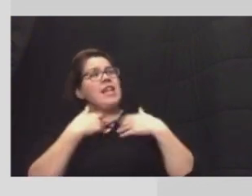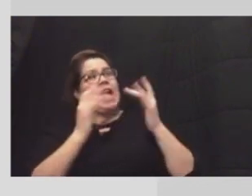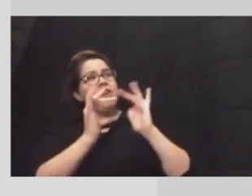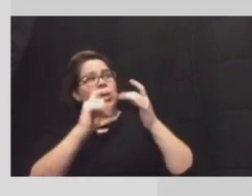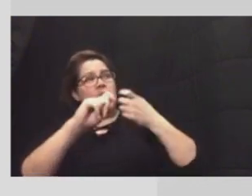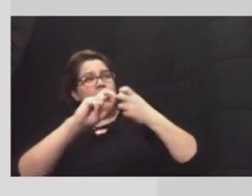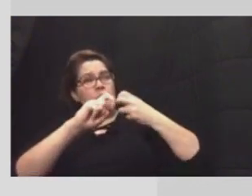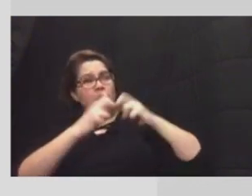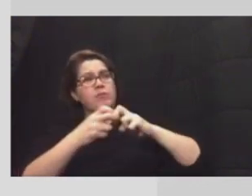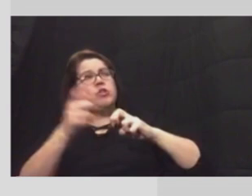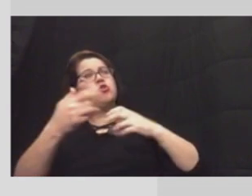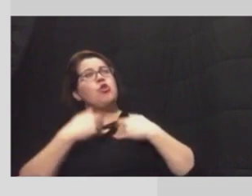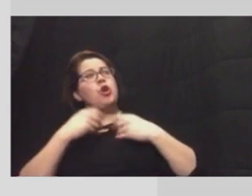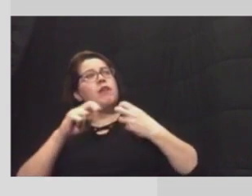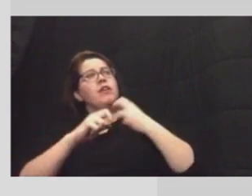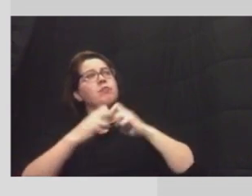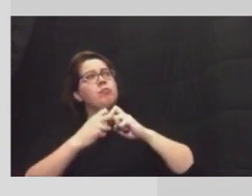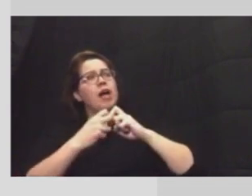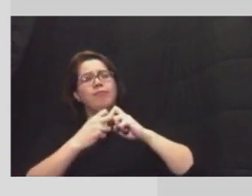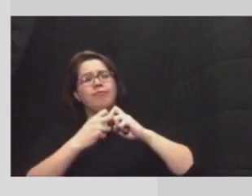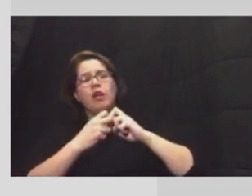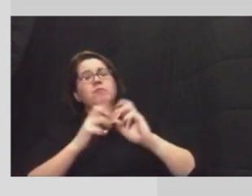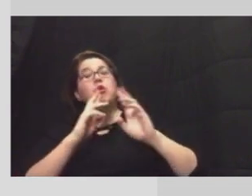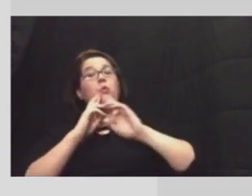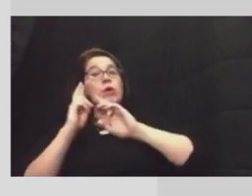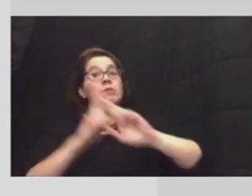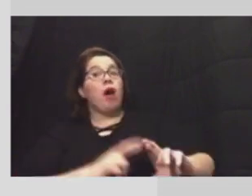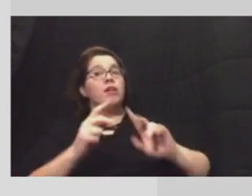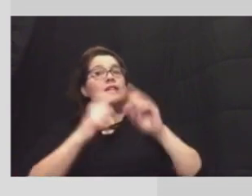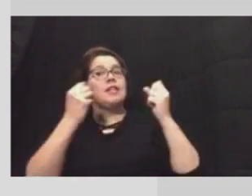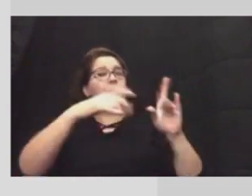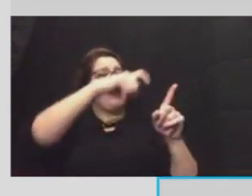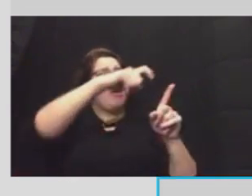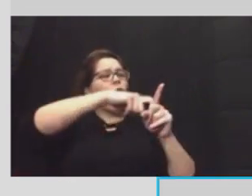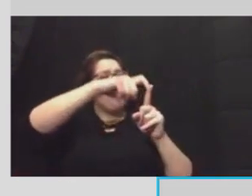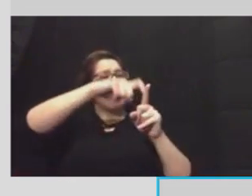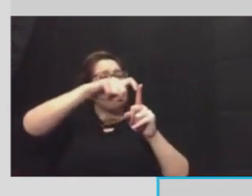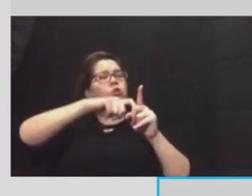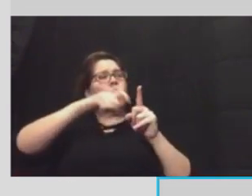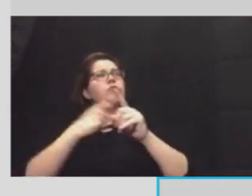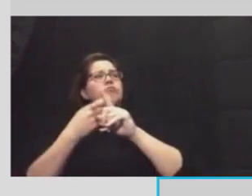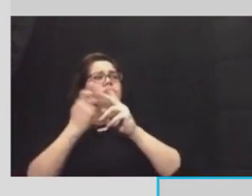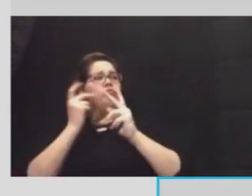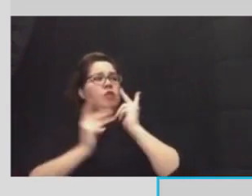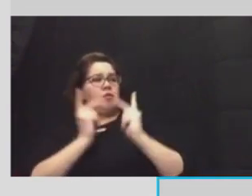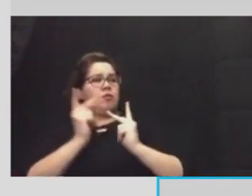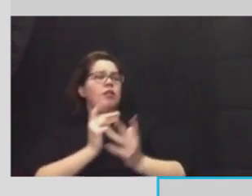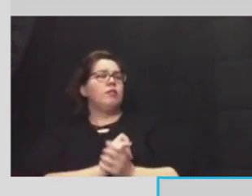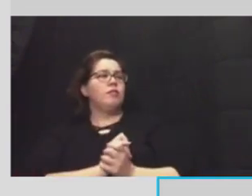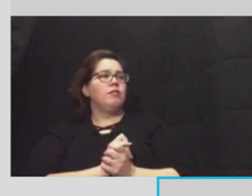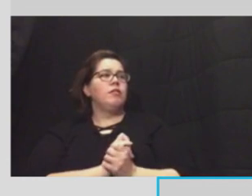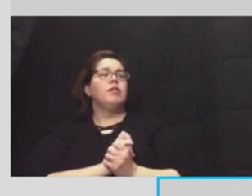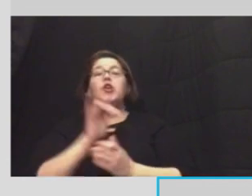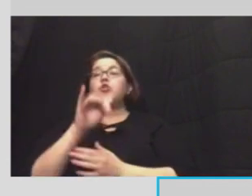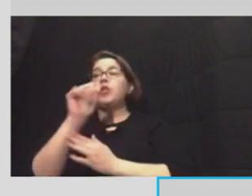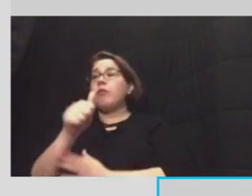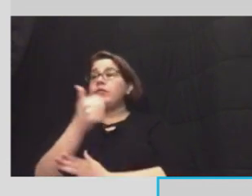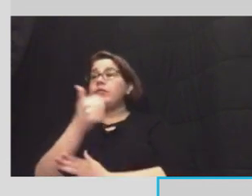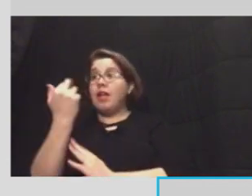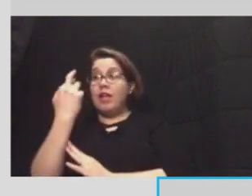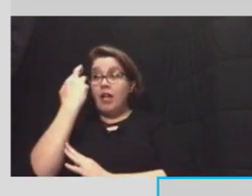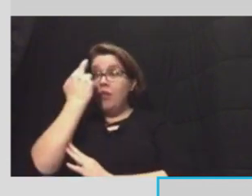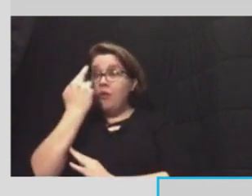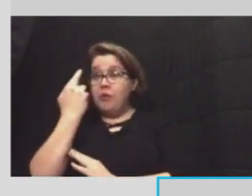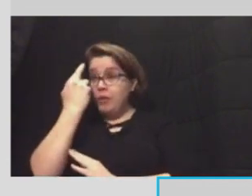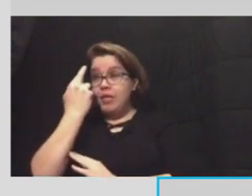problems responding to the constant and the numerous calls that we got from individuals so that was another reason why we were not